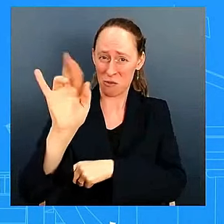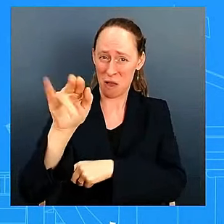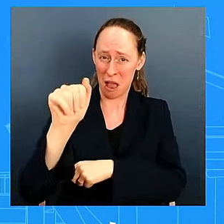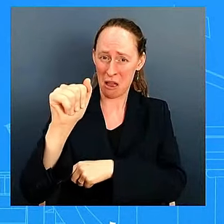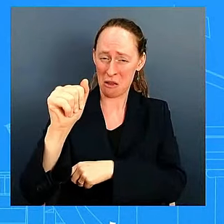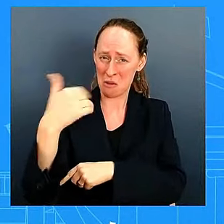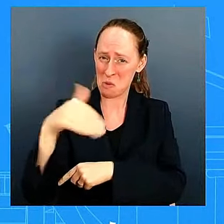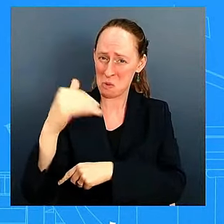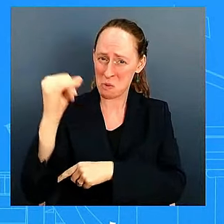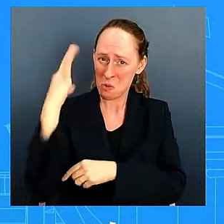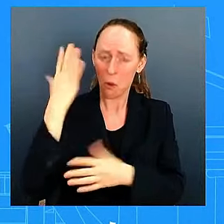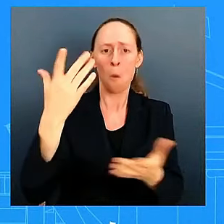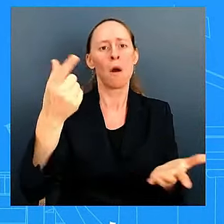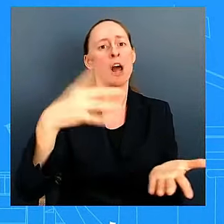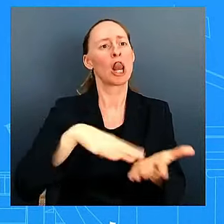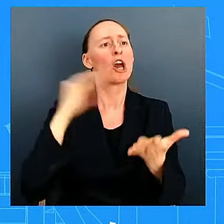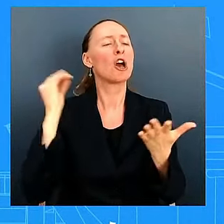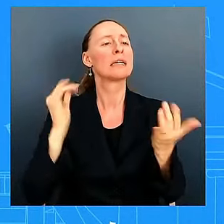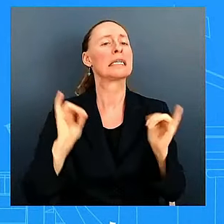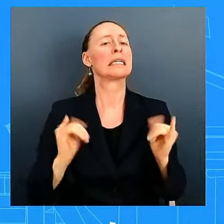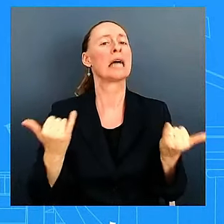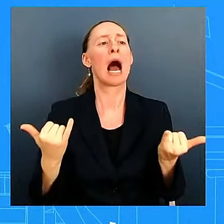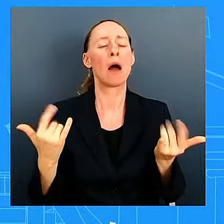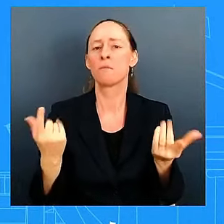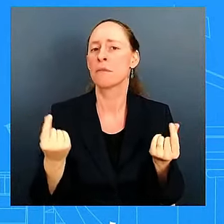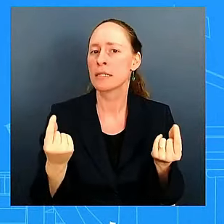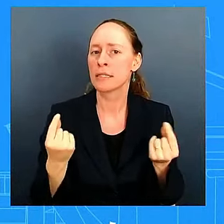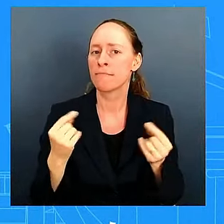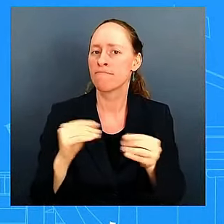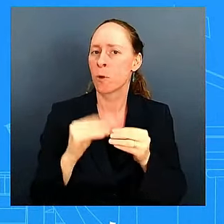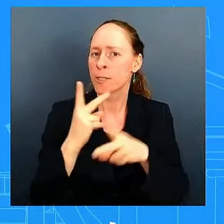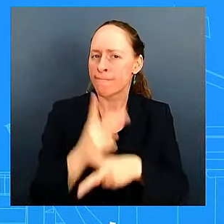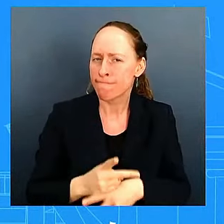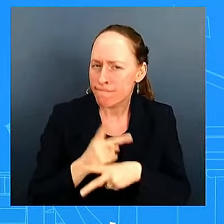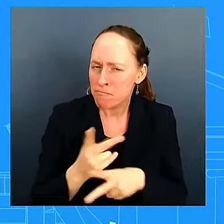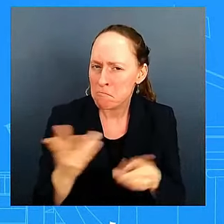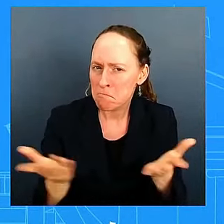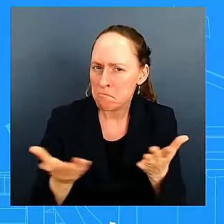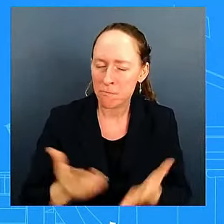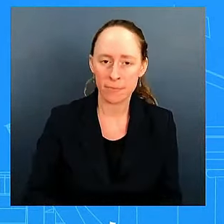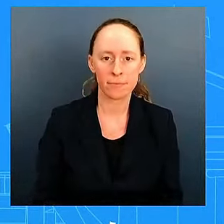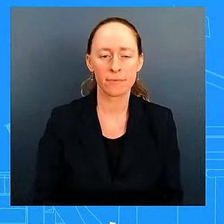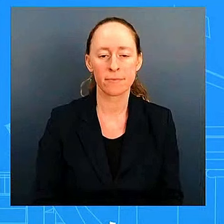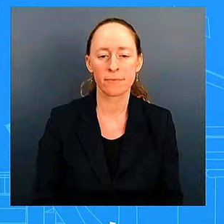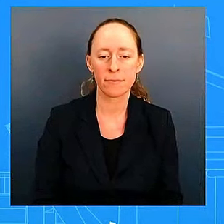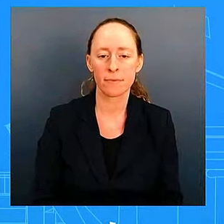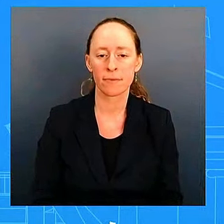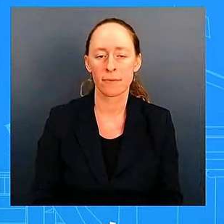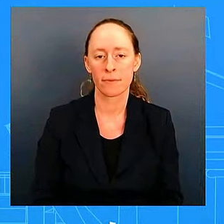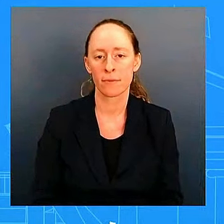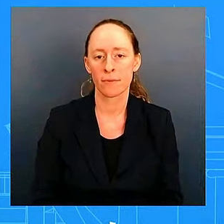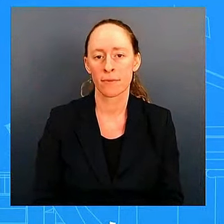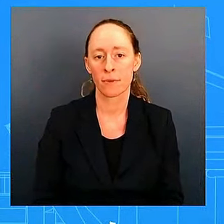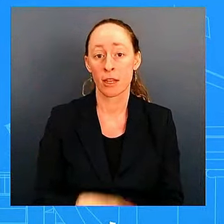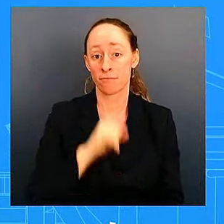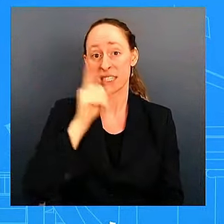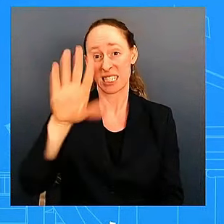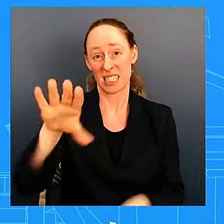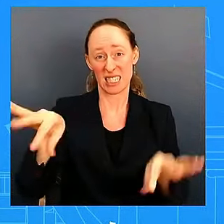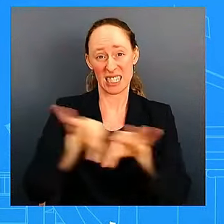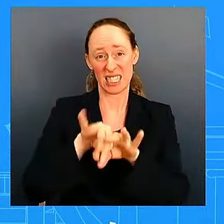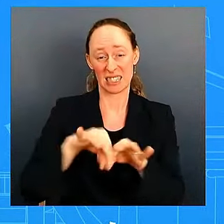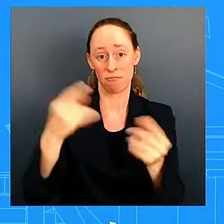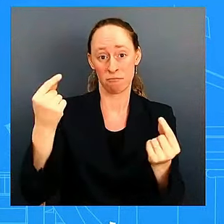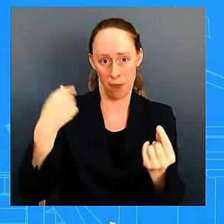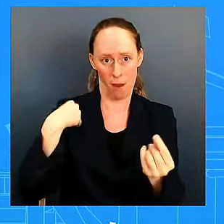funding for people to get access to hotels and to and potentially to move into longer term accommodations if